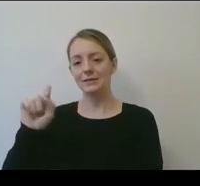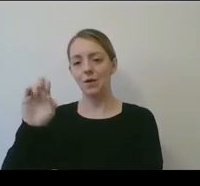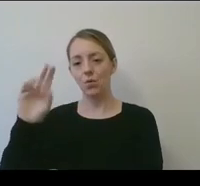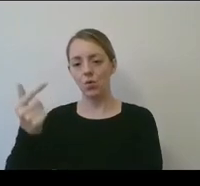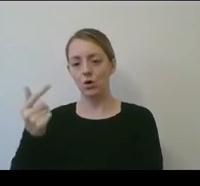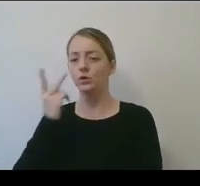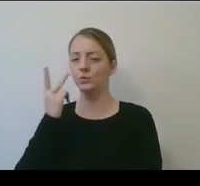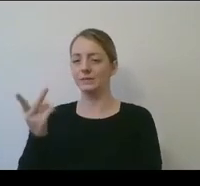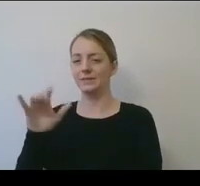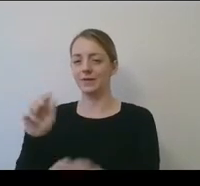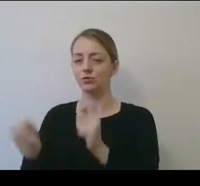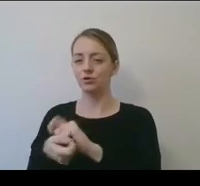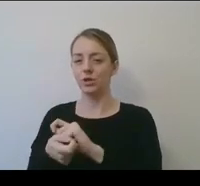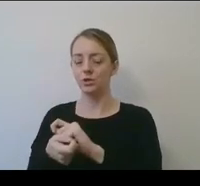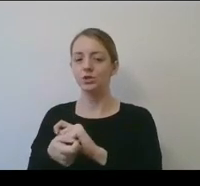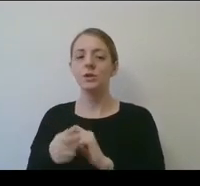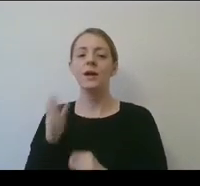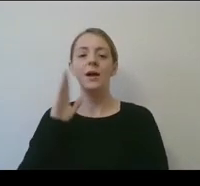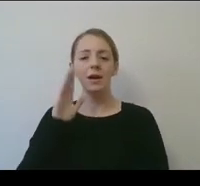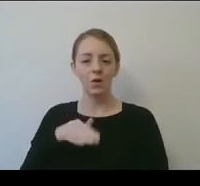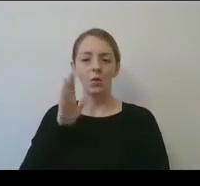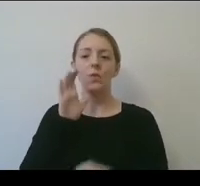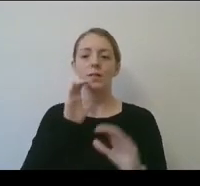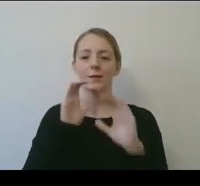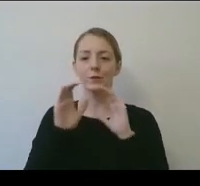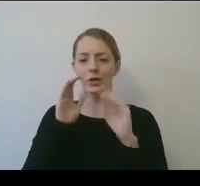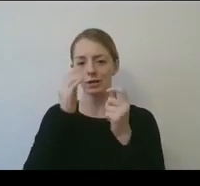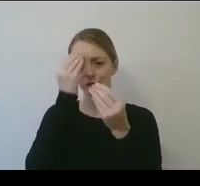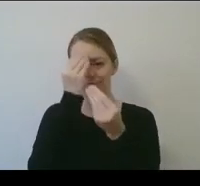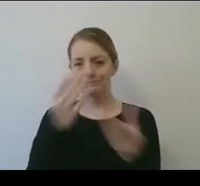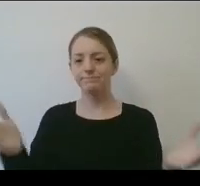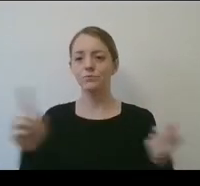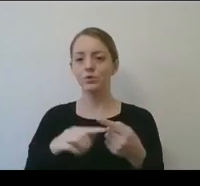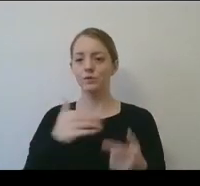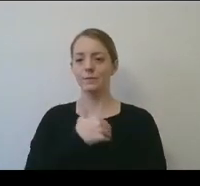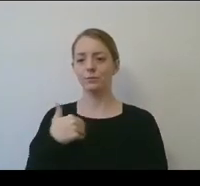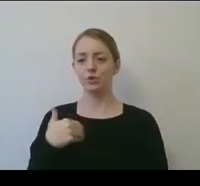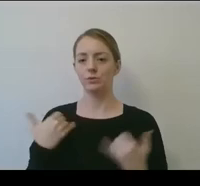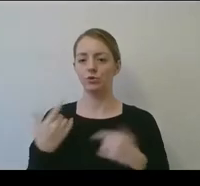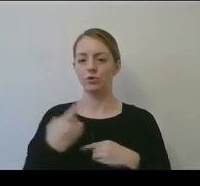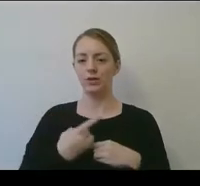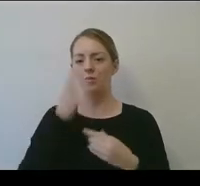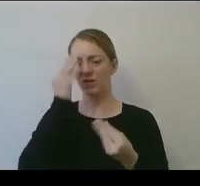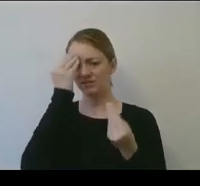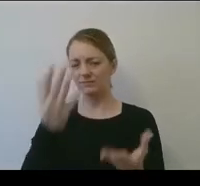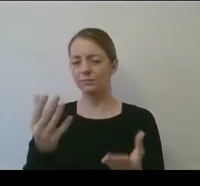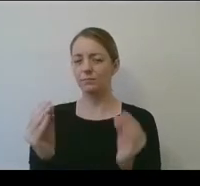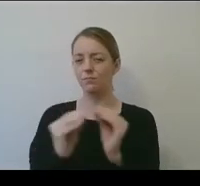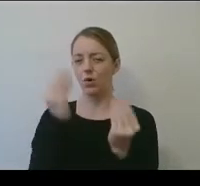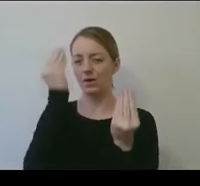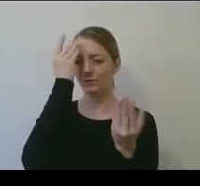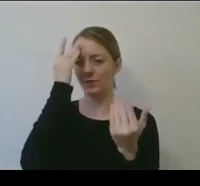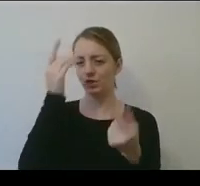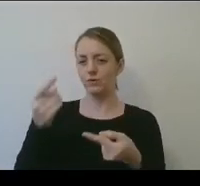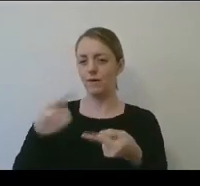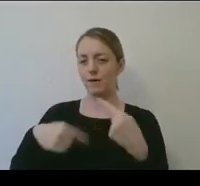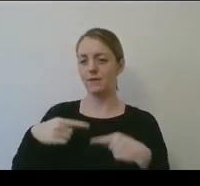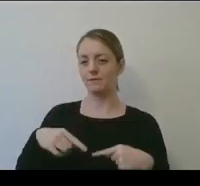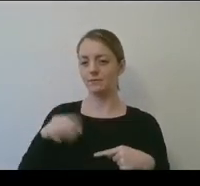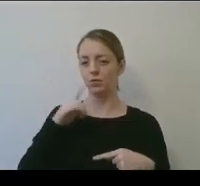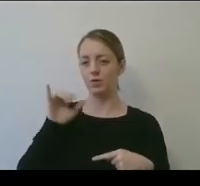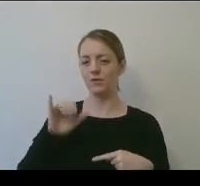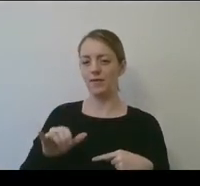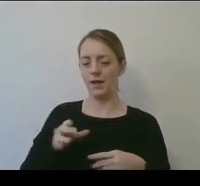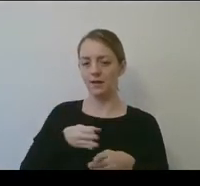Also, I know that there will be a communication with the membership today, so I'll just say that there's more information coming in that area. I'll note that the NSA Office of Inclusion